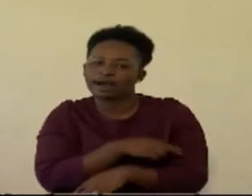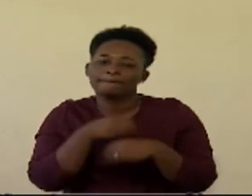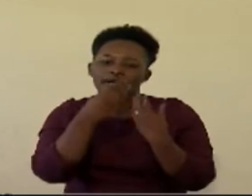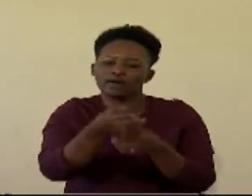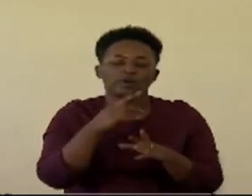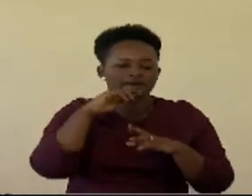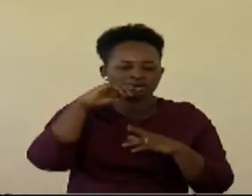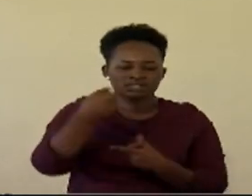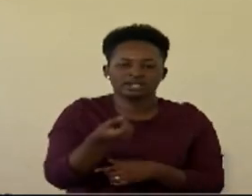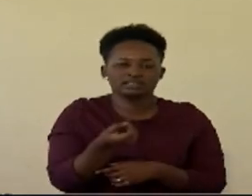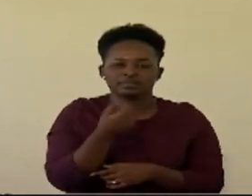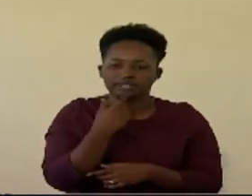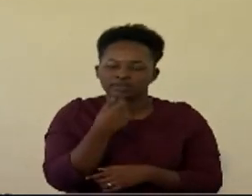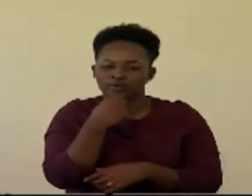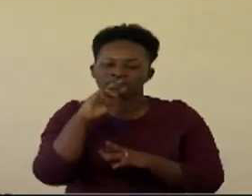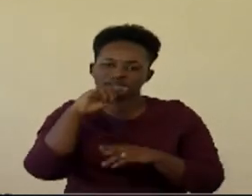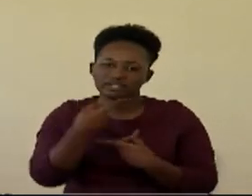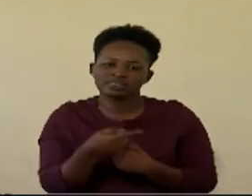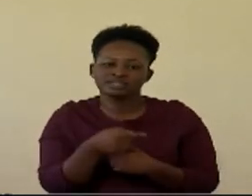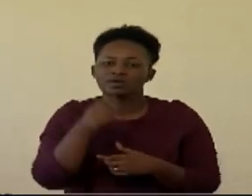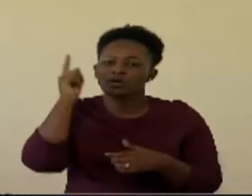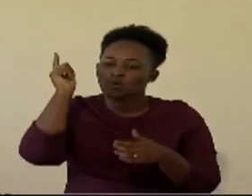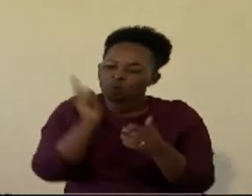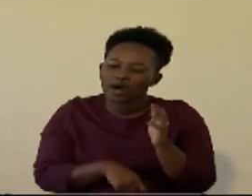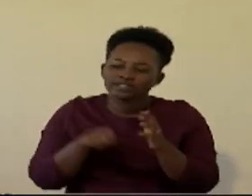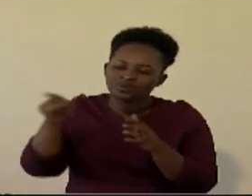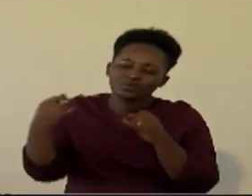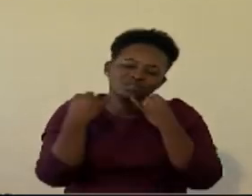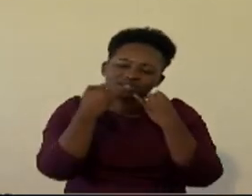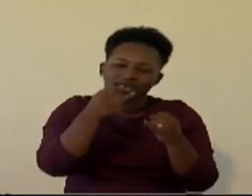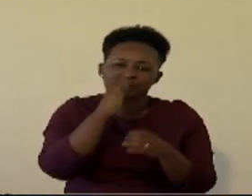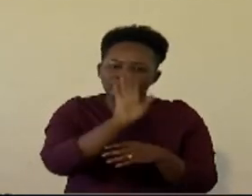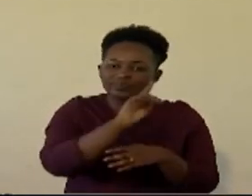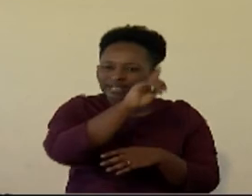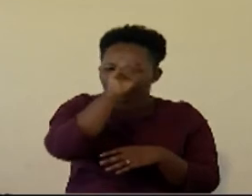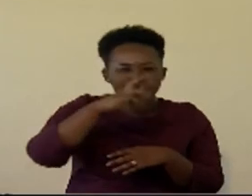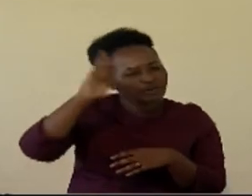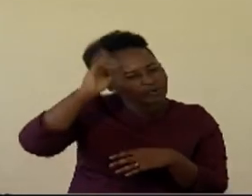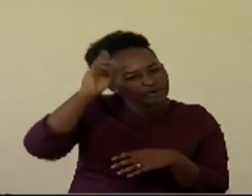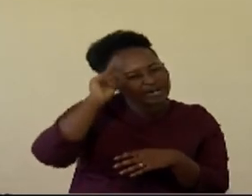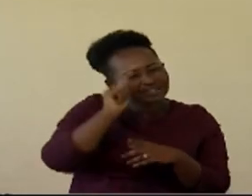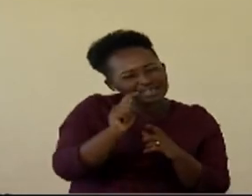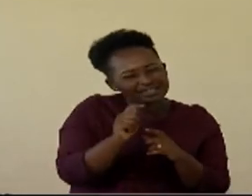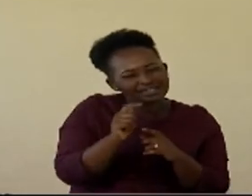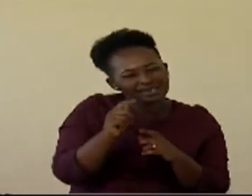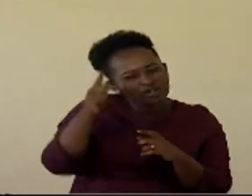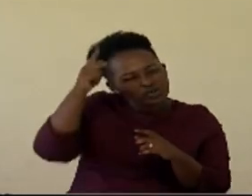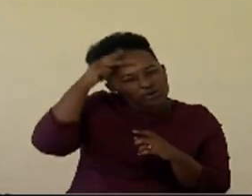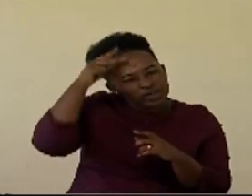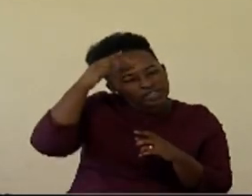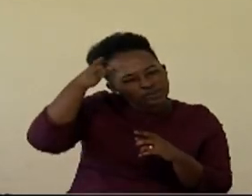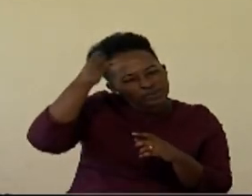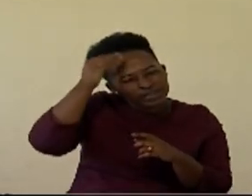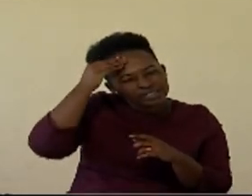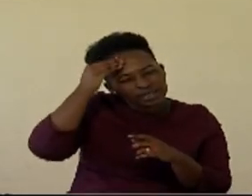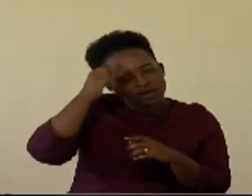results and forms and scanned images, what do they tell you? Do you remember to transfer that small knowledge, a little bit of it, you